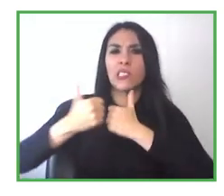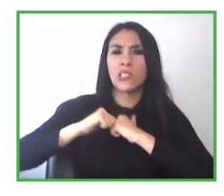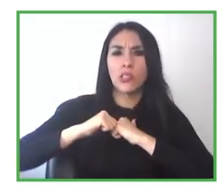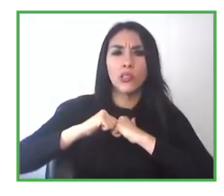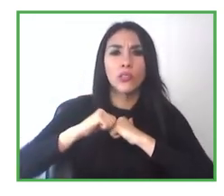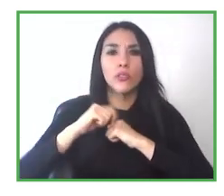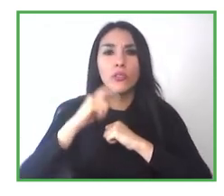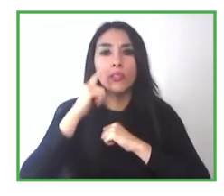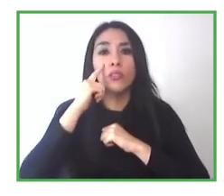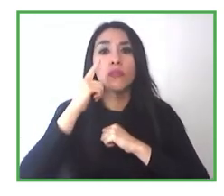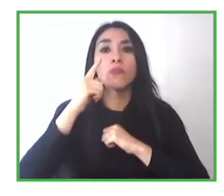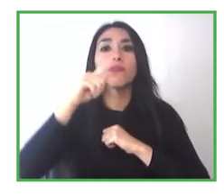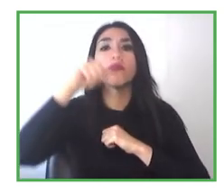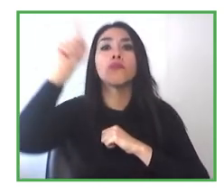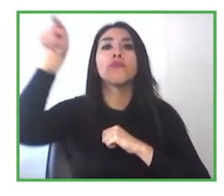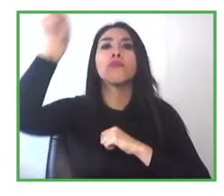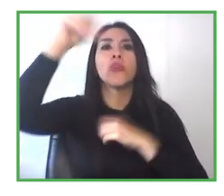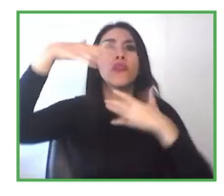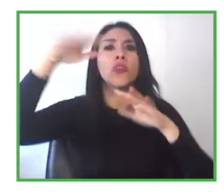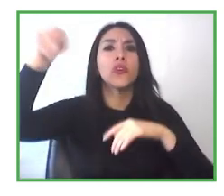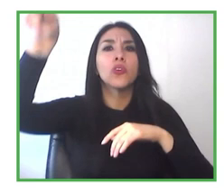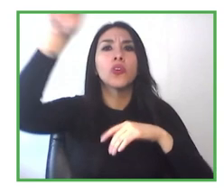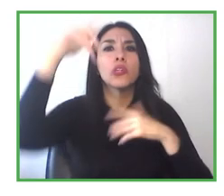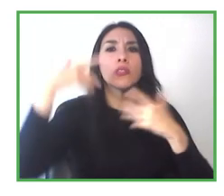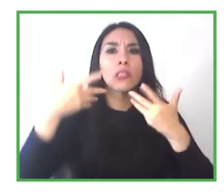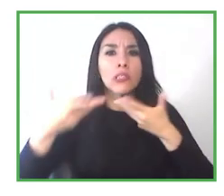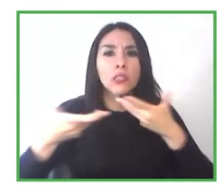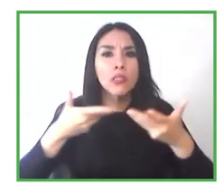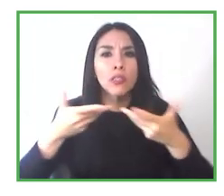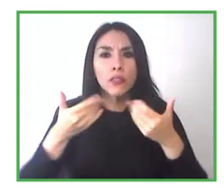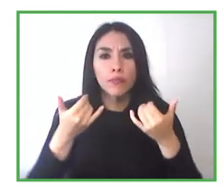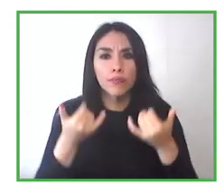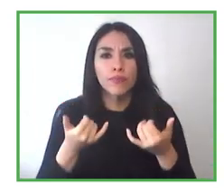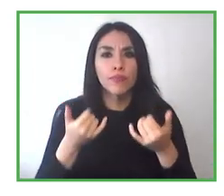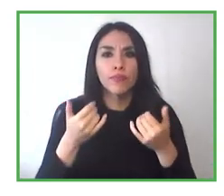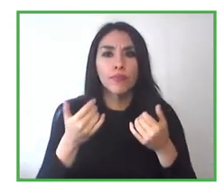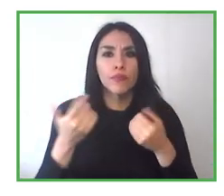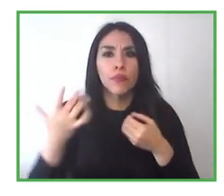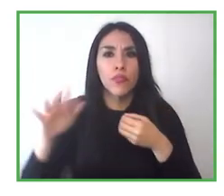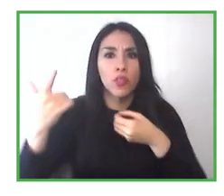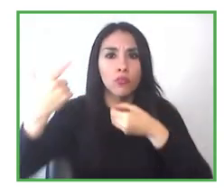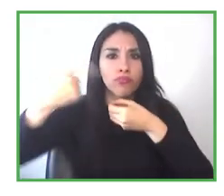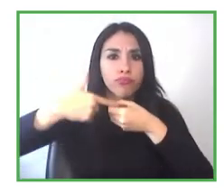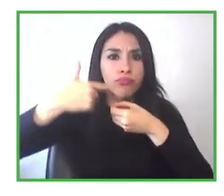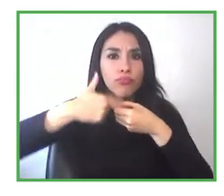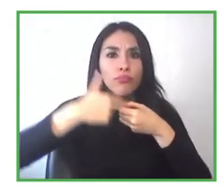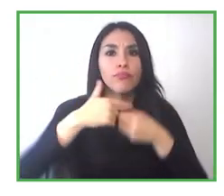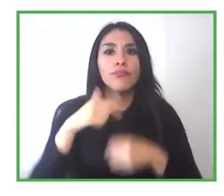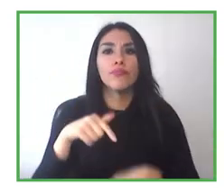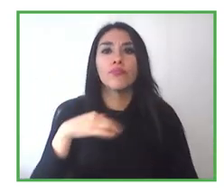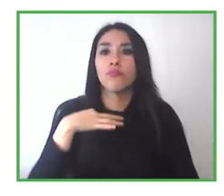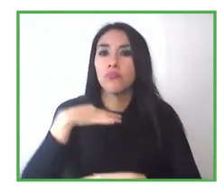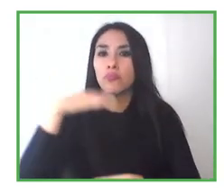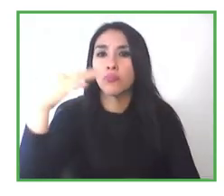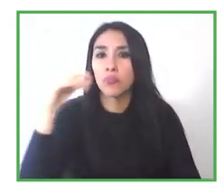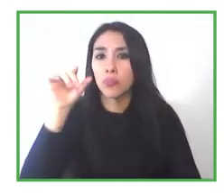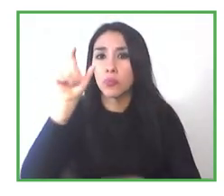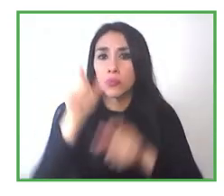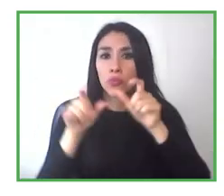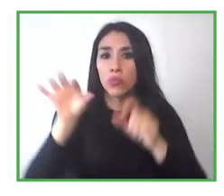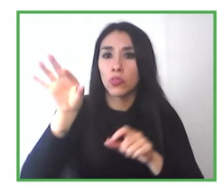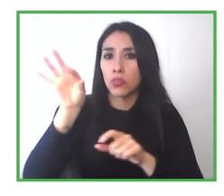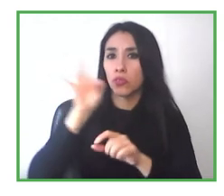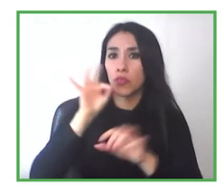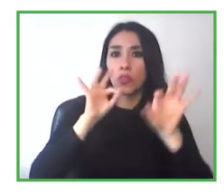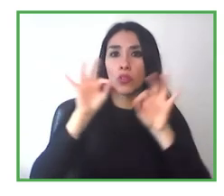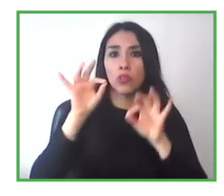between the supply and demand? I mean, what is the work that the council does to, or the borough, to seek for that person who has